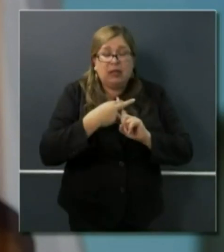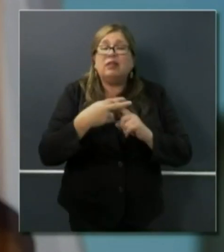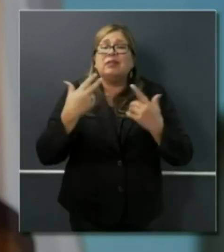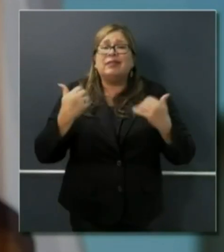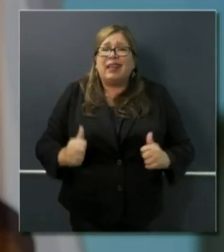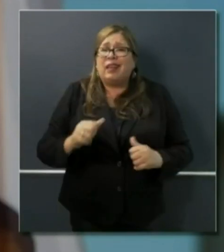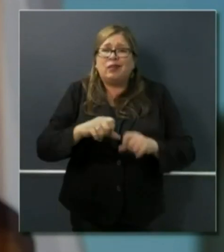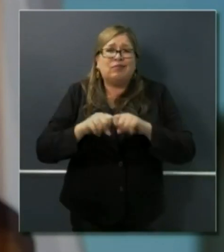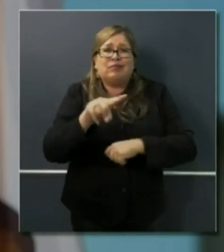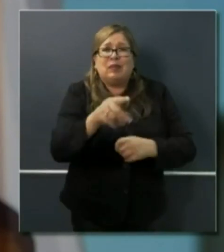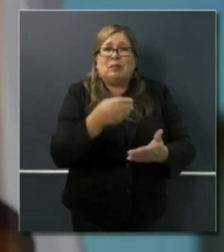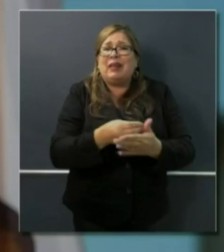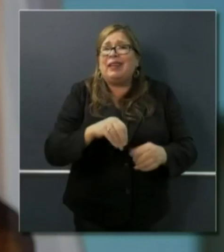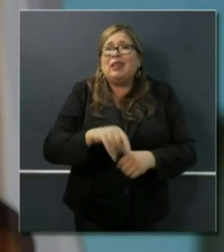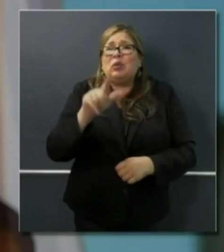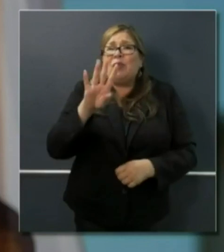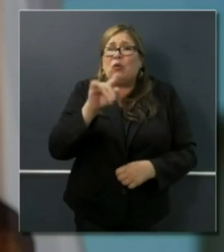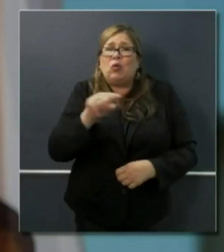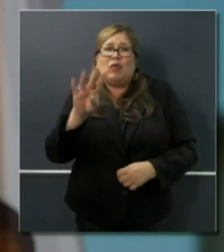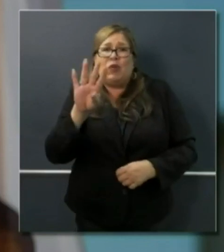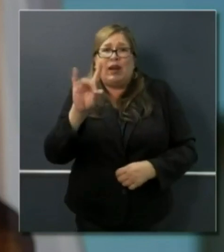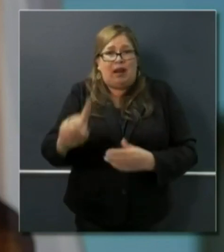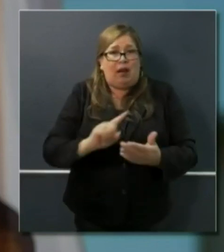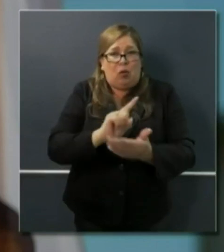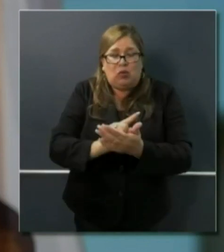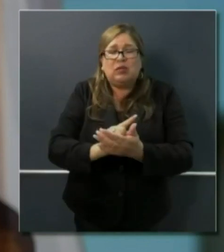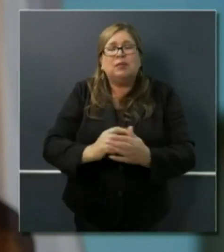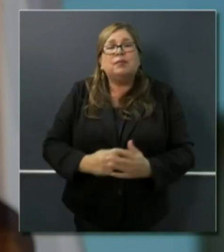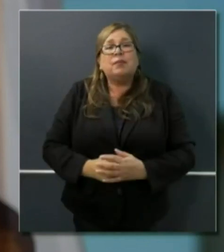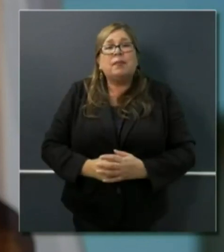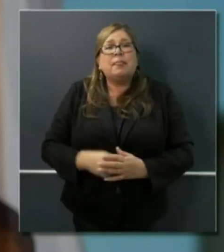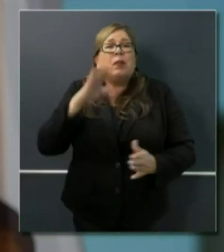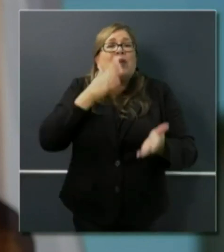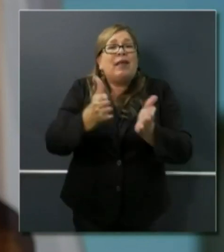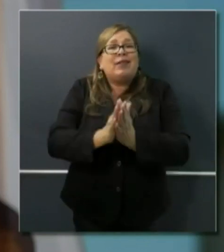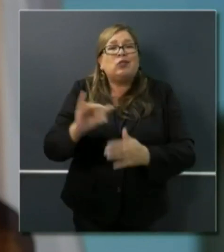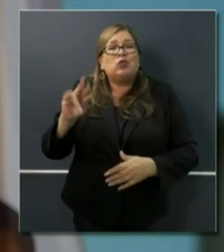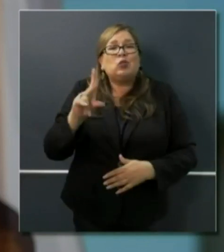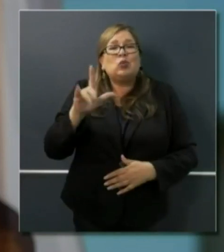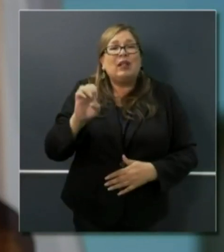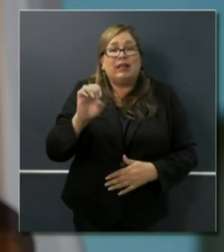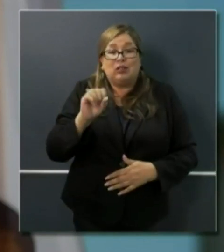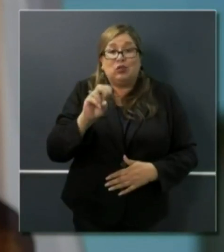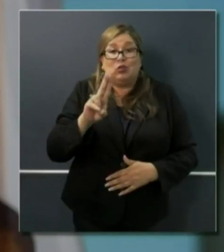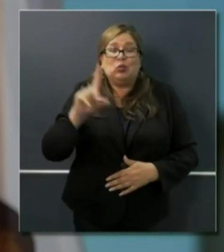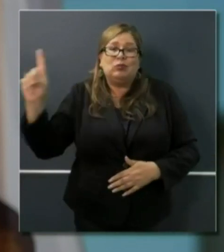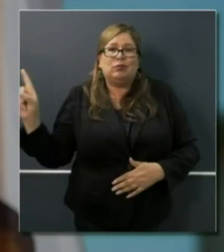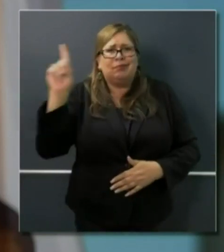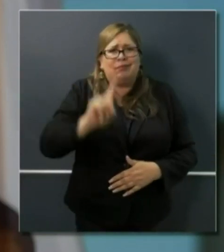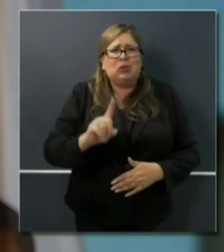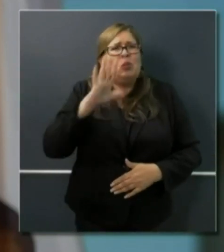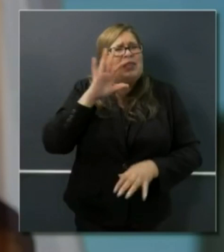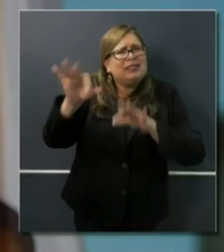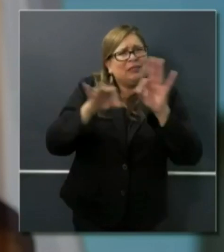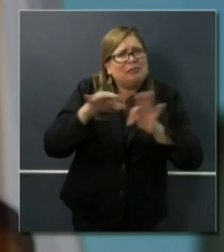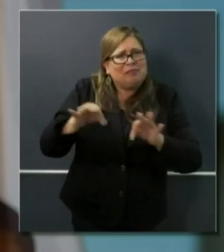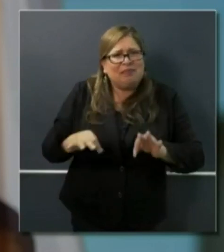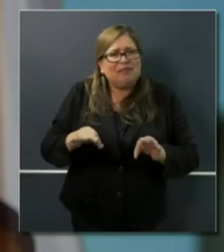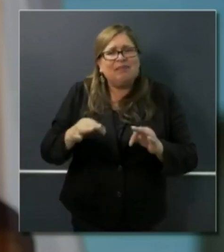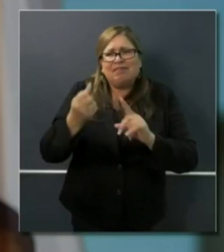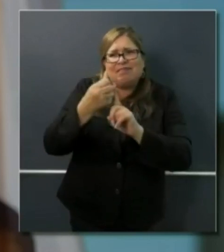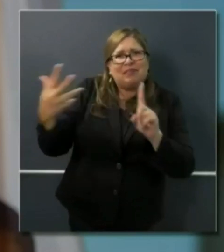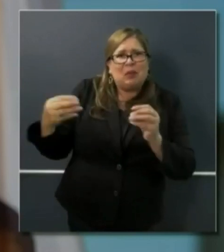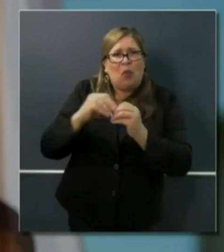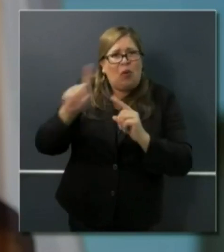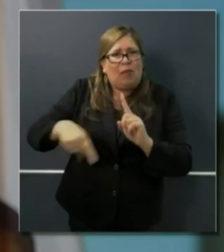to 48 hours. I'll ask Julie Sue to come up in a moment and talk a little bit more specifically about that. But I want to make